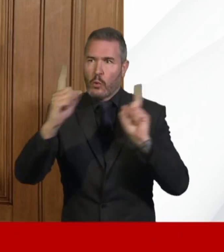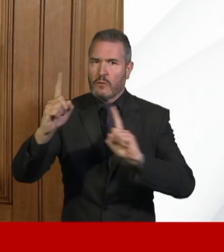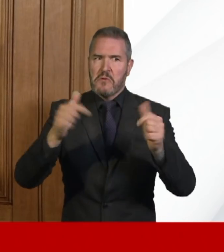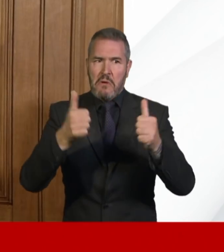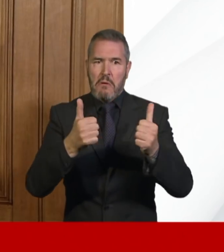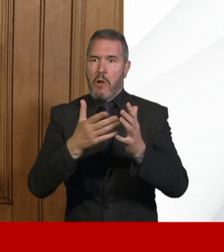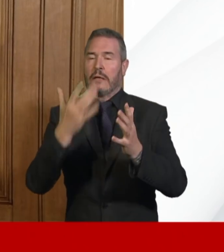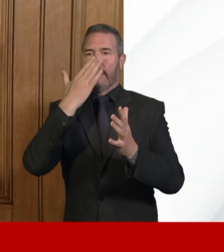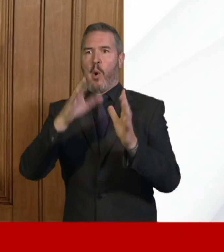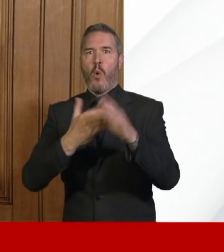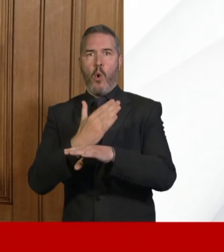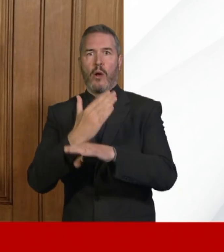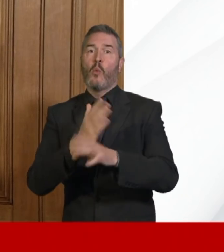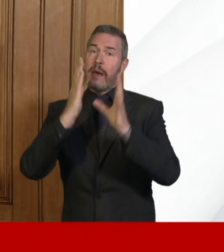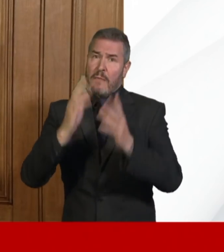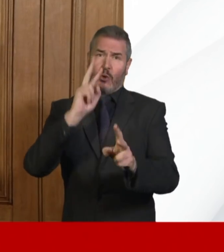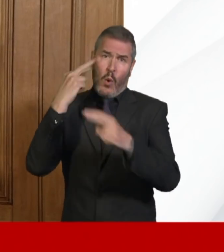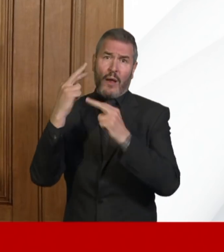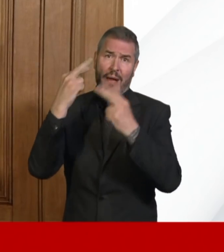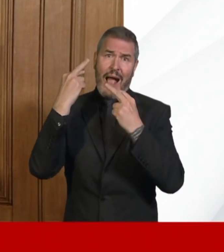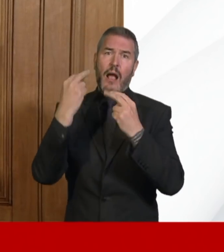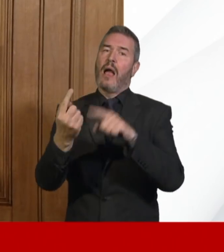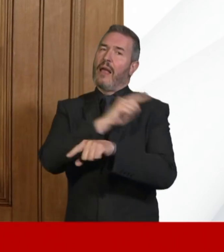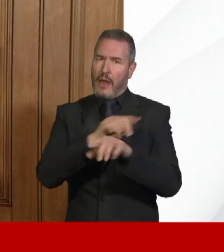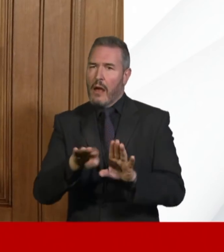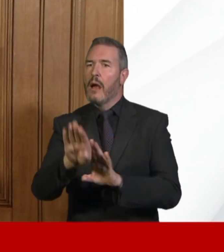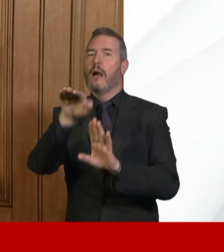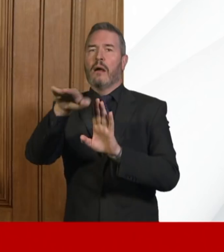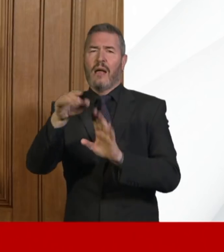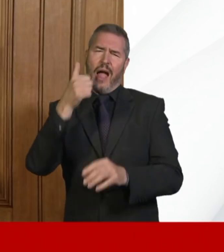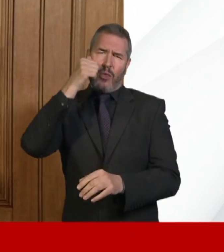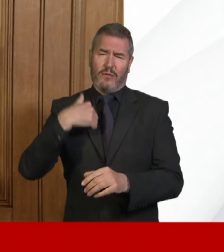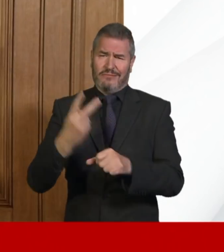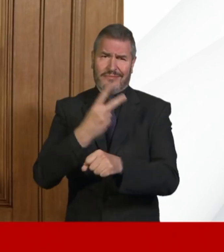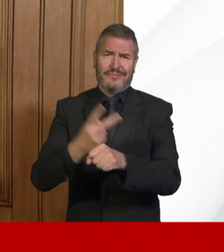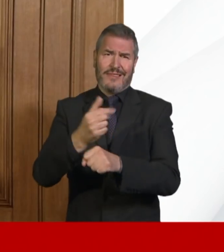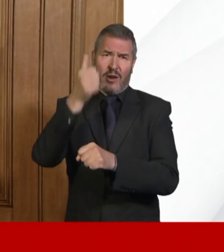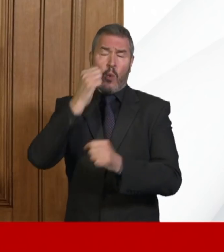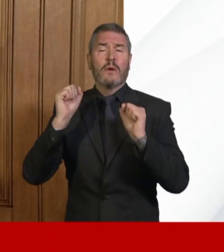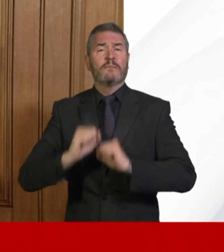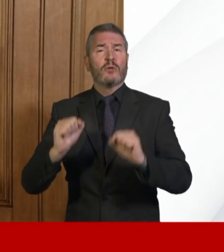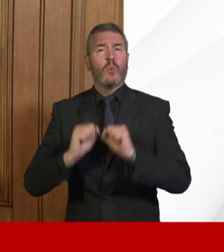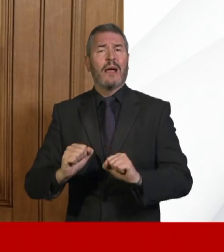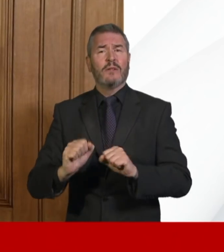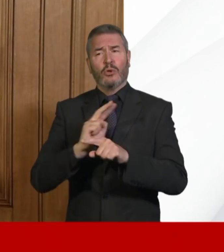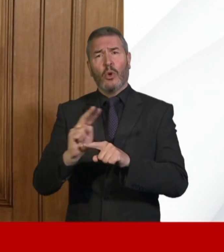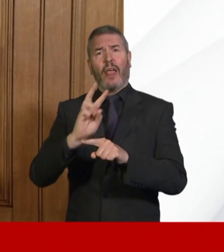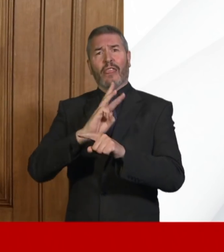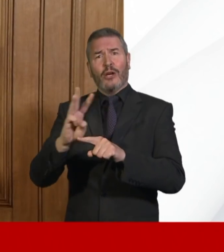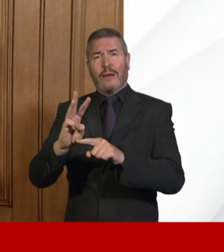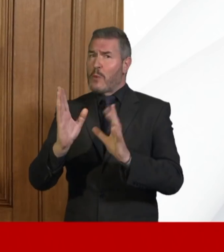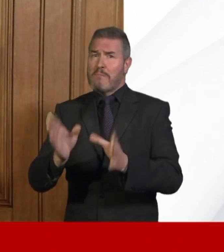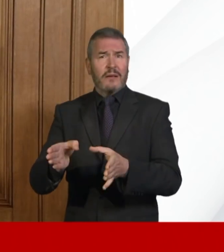what I keep saying frequently, and I'm sorry if I'm repetitive, is that we need to wait for two to three weeks to see what we